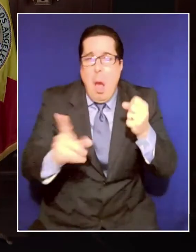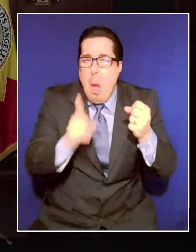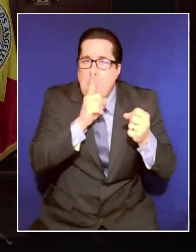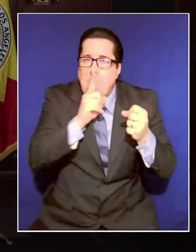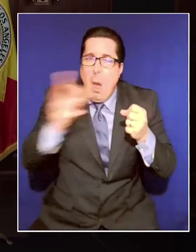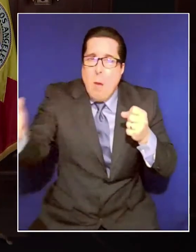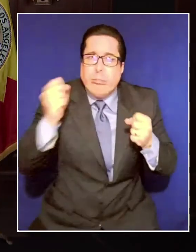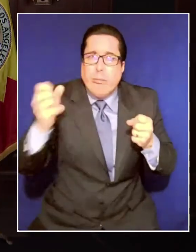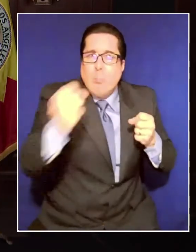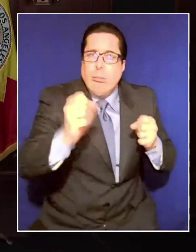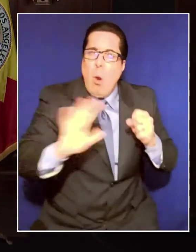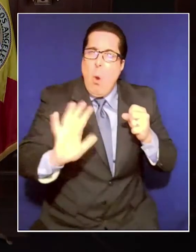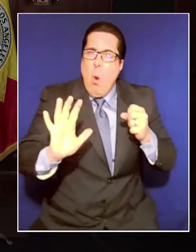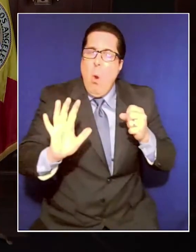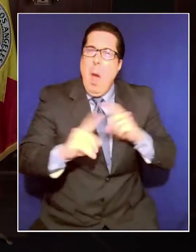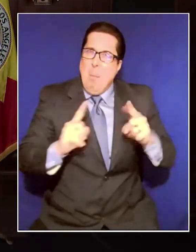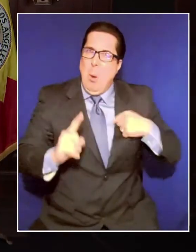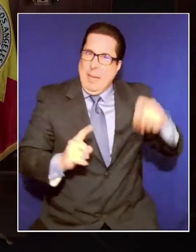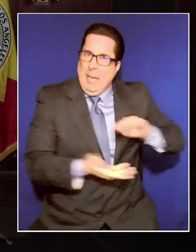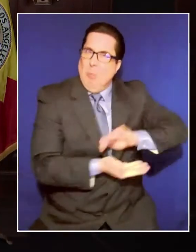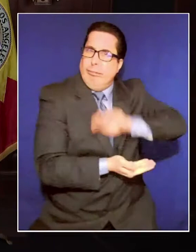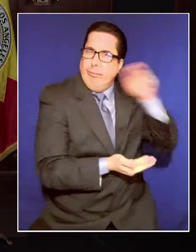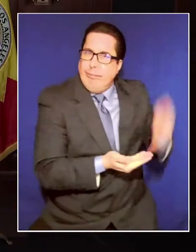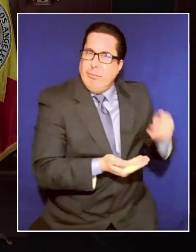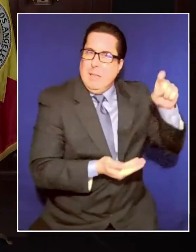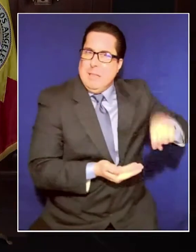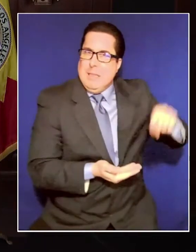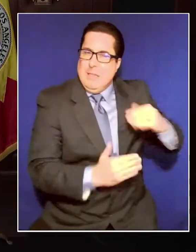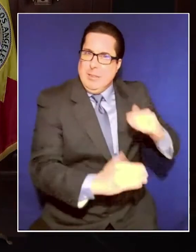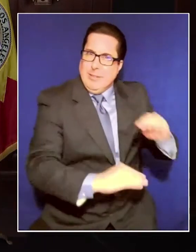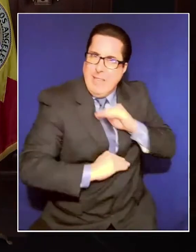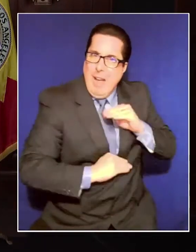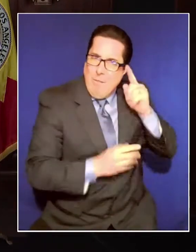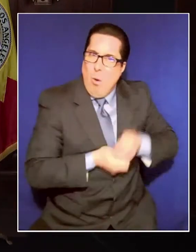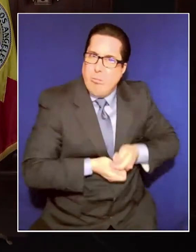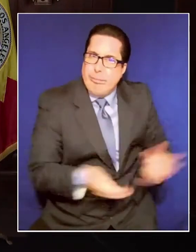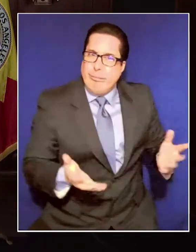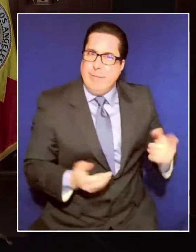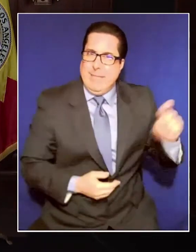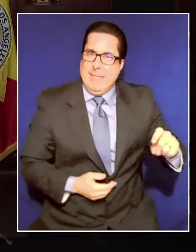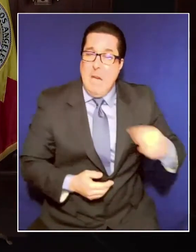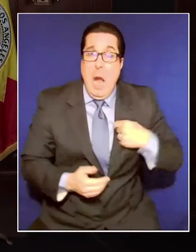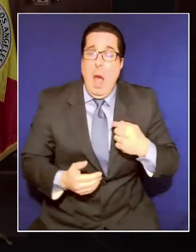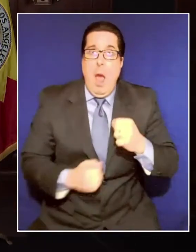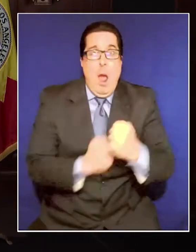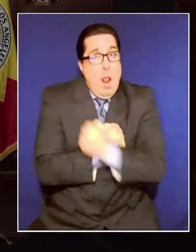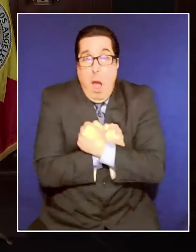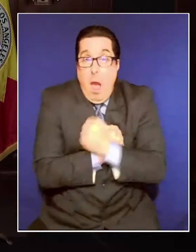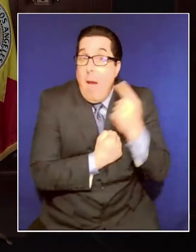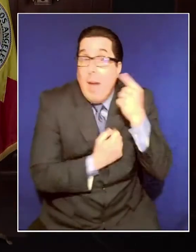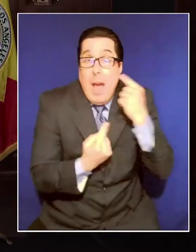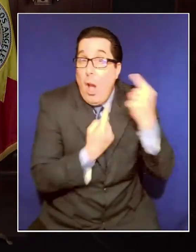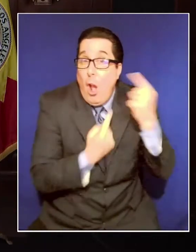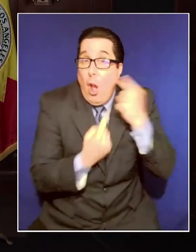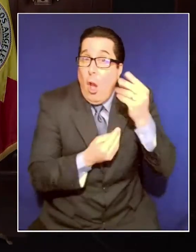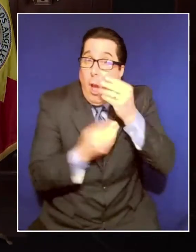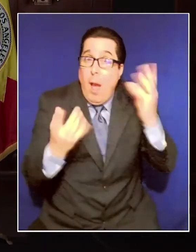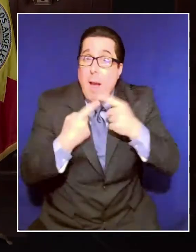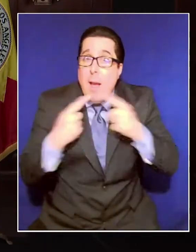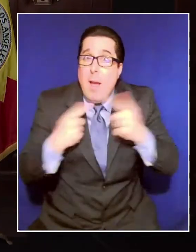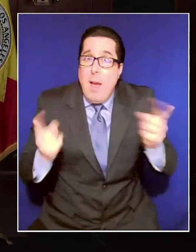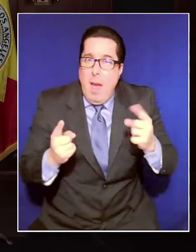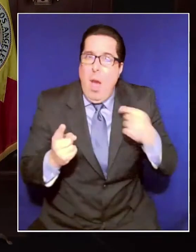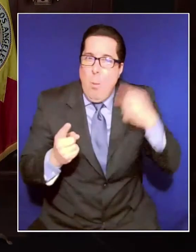moment of our need. I love hearing announcements that we are expanding also the number of